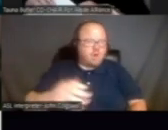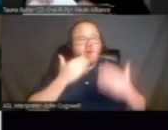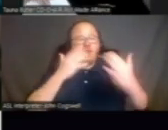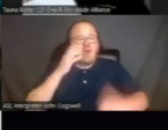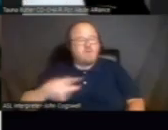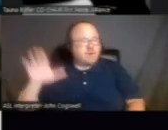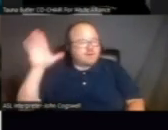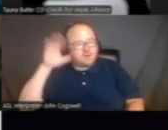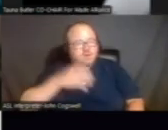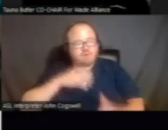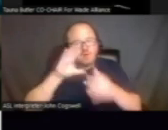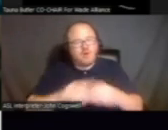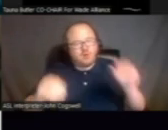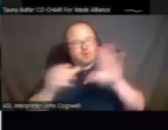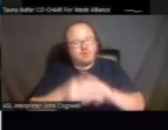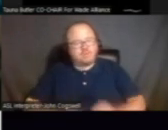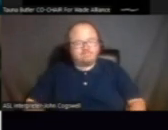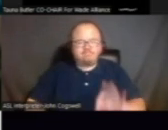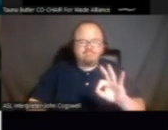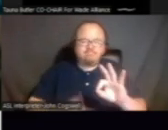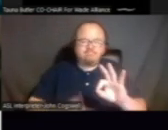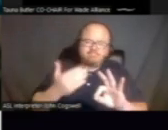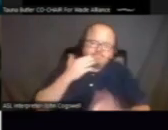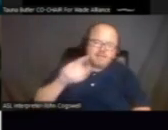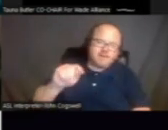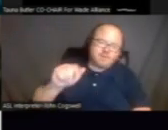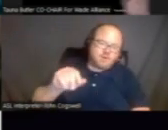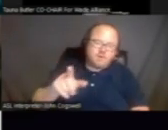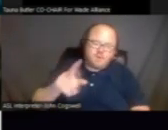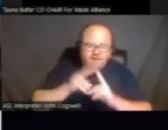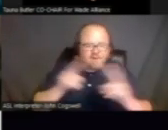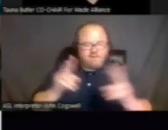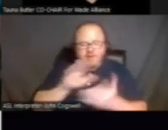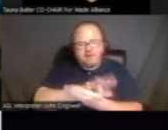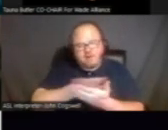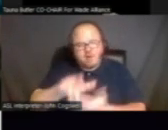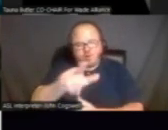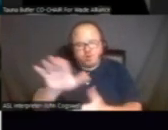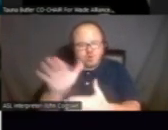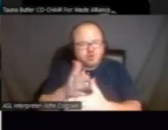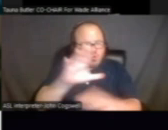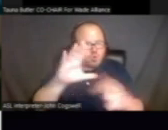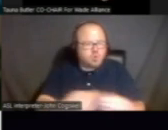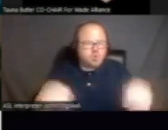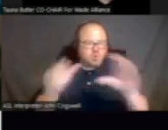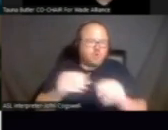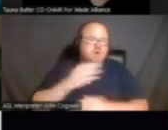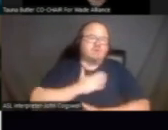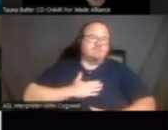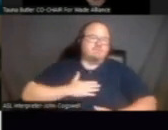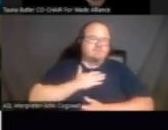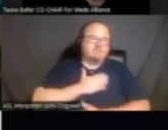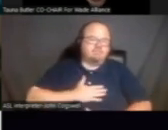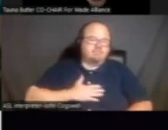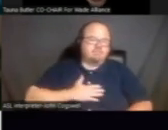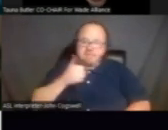Oh, thank you so much, Tana. That was generous of you to share your story. So appreciate it. Are